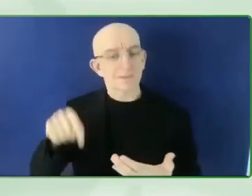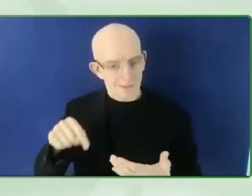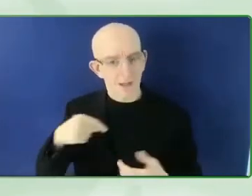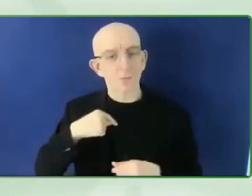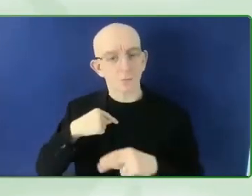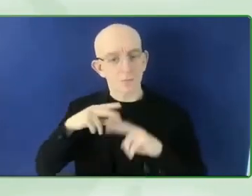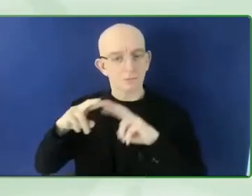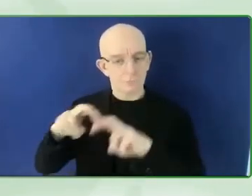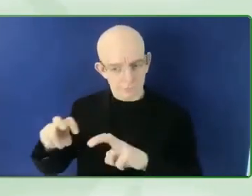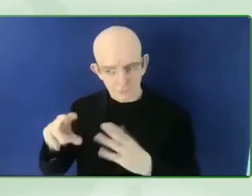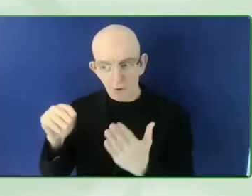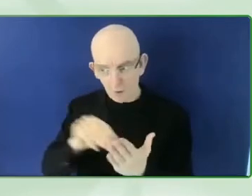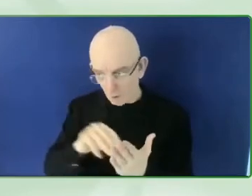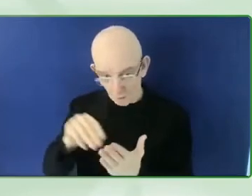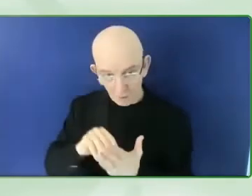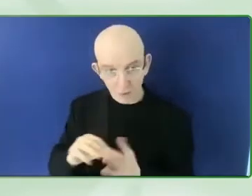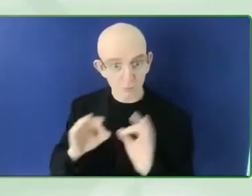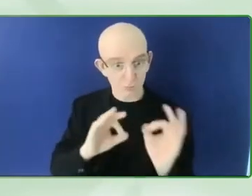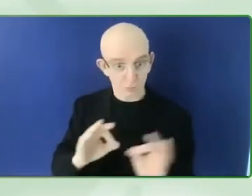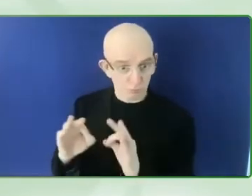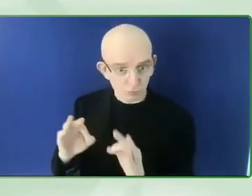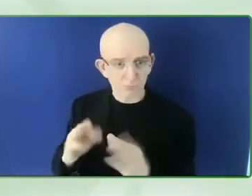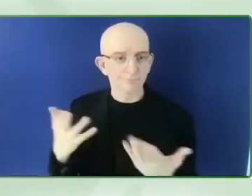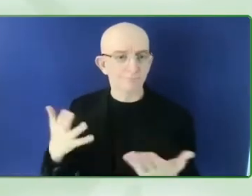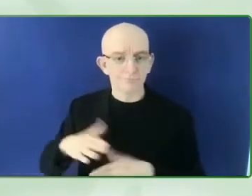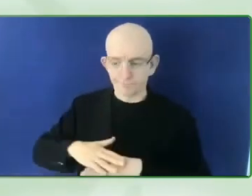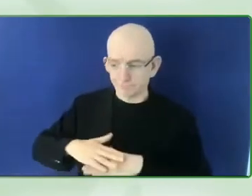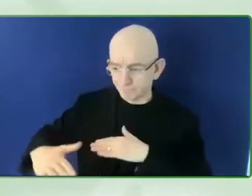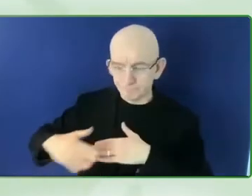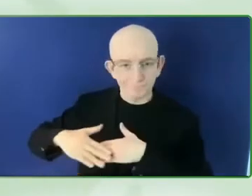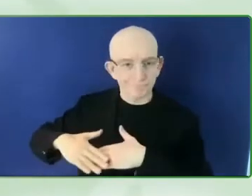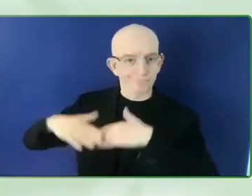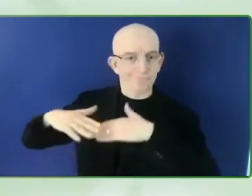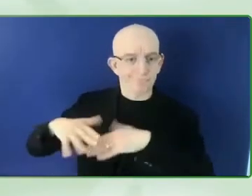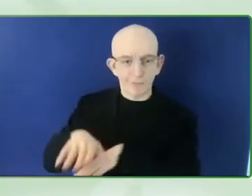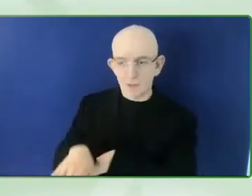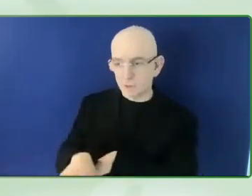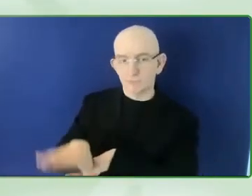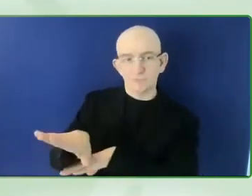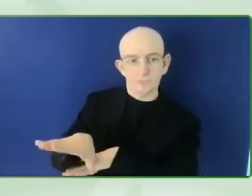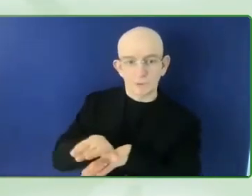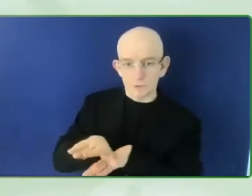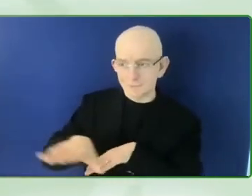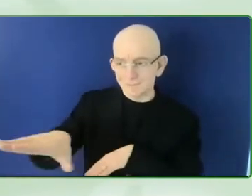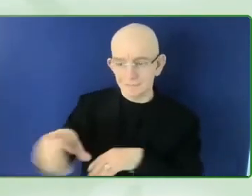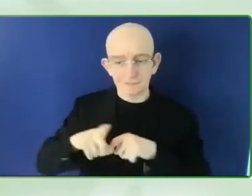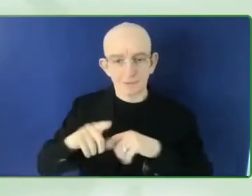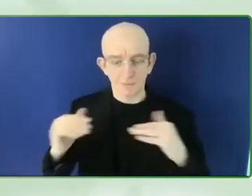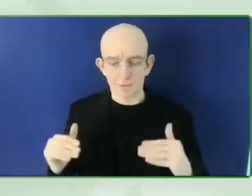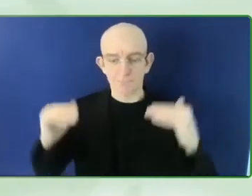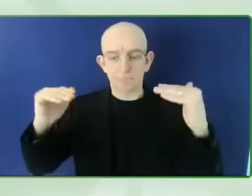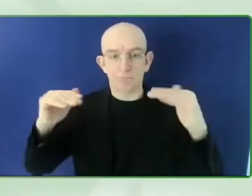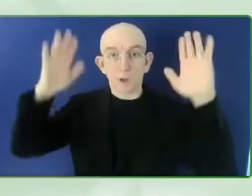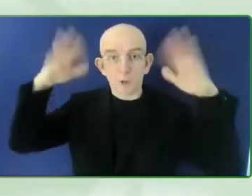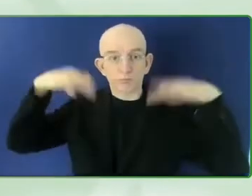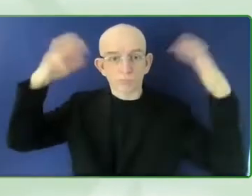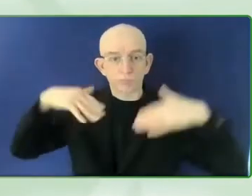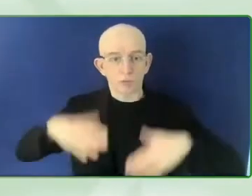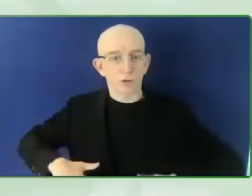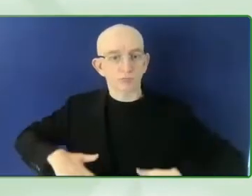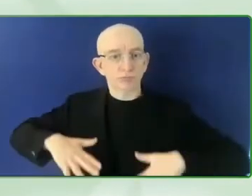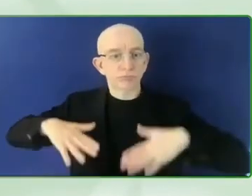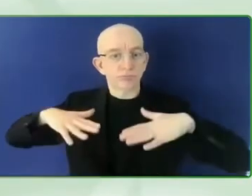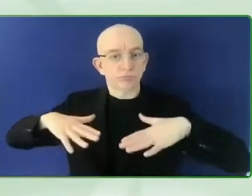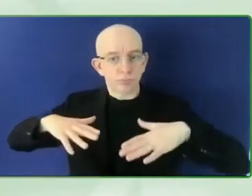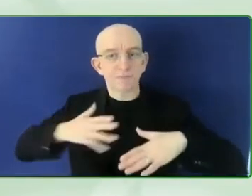creating an access barrier. Think about ad hoc cycling infrastructure popping up in our cities. It's good green transport, but